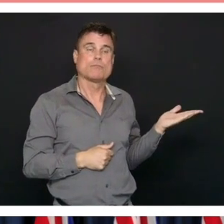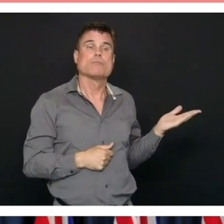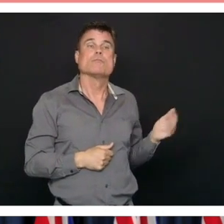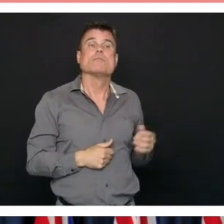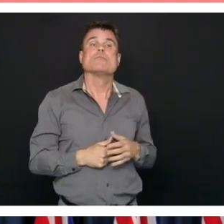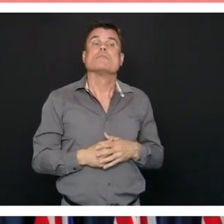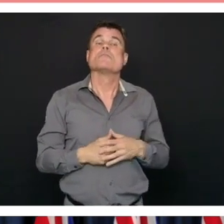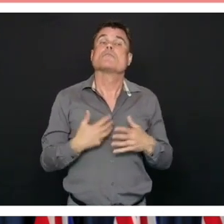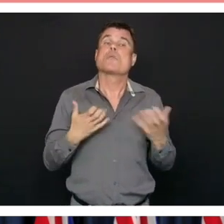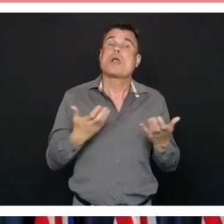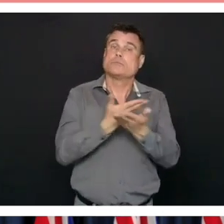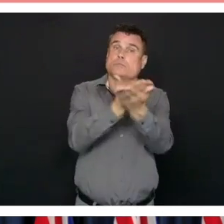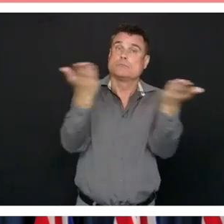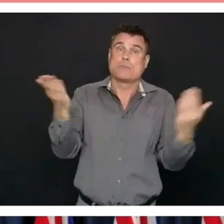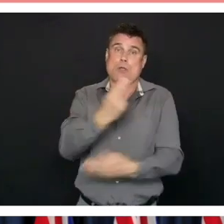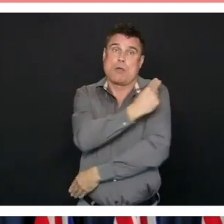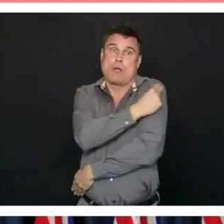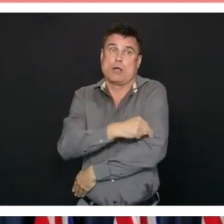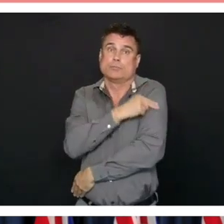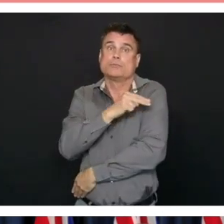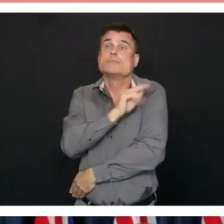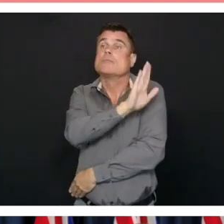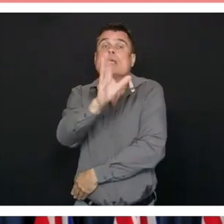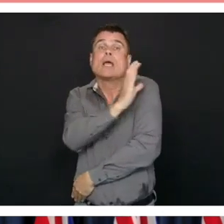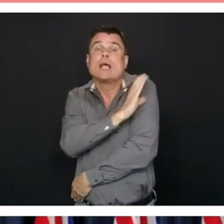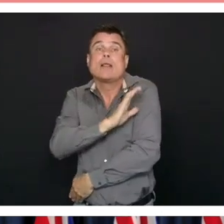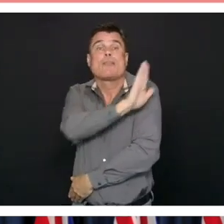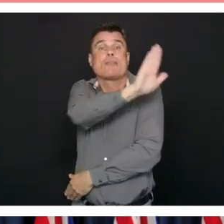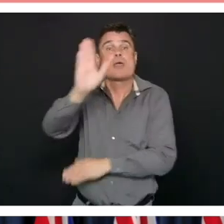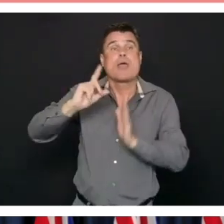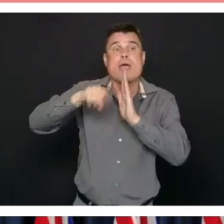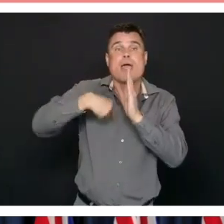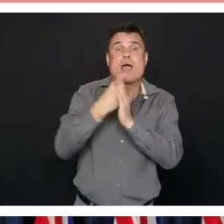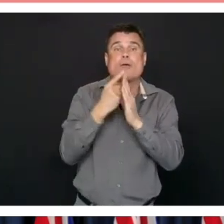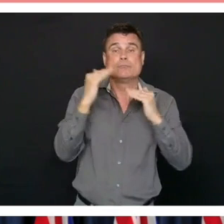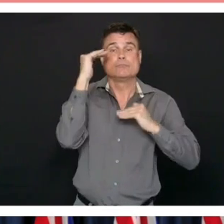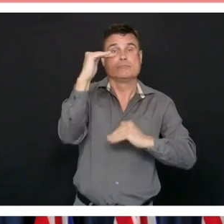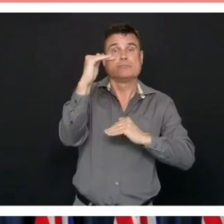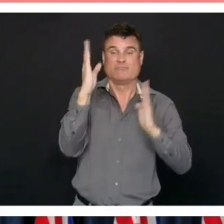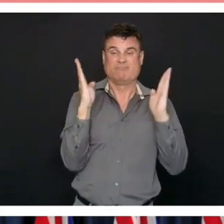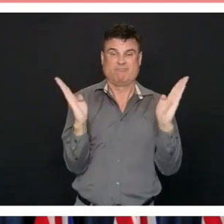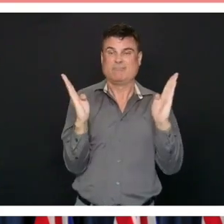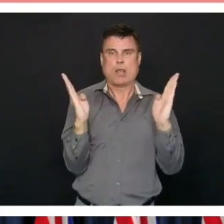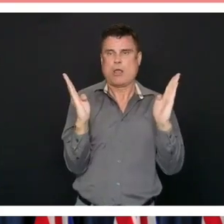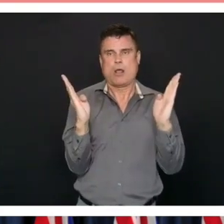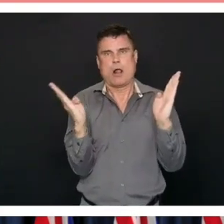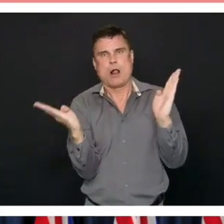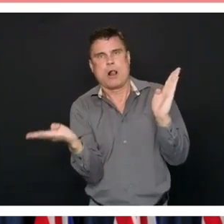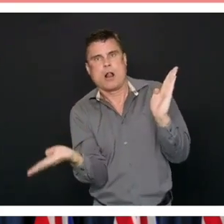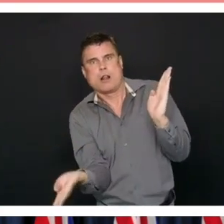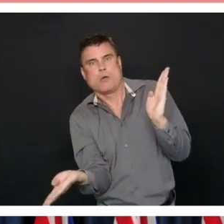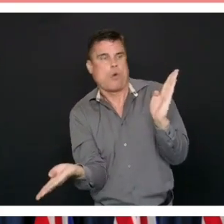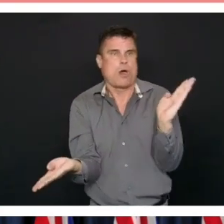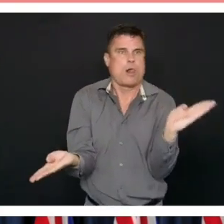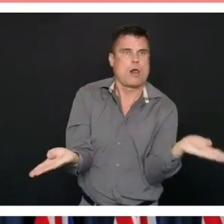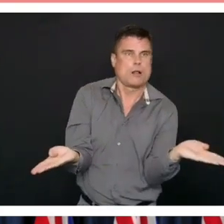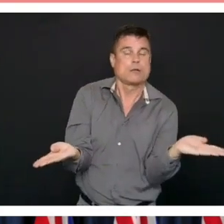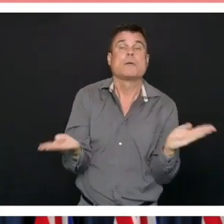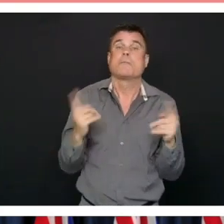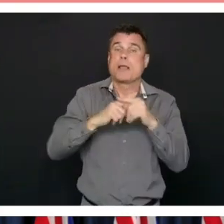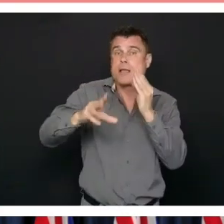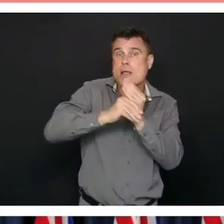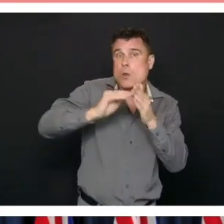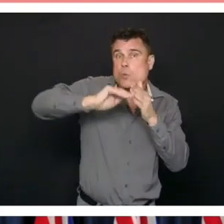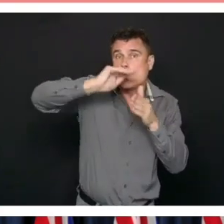including weekends, open new or unused operating hours rooms in the healthcare system and contract with private surgical clinics